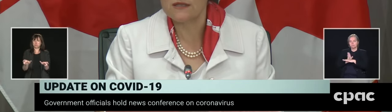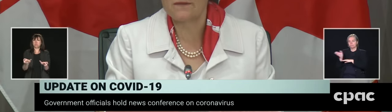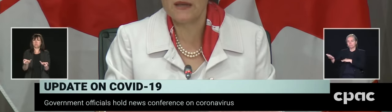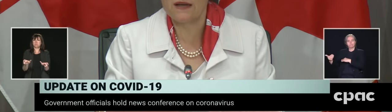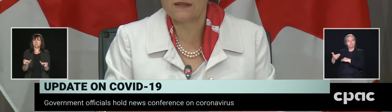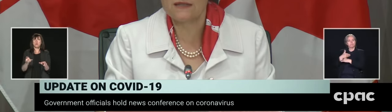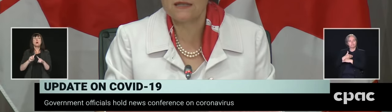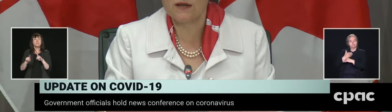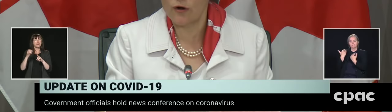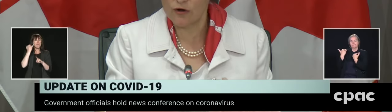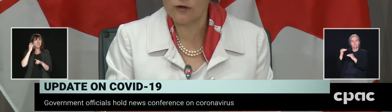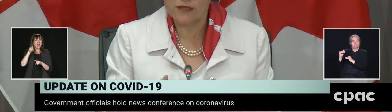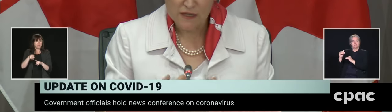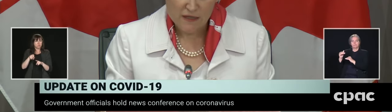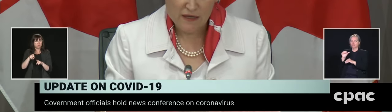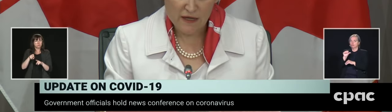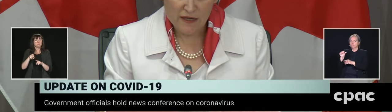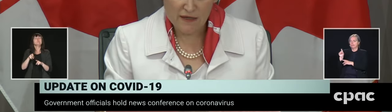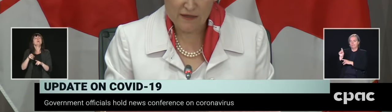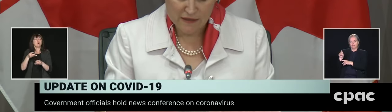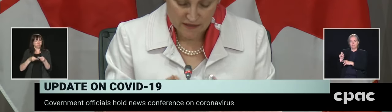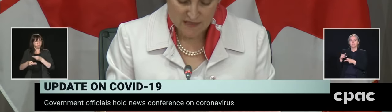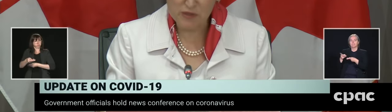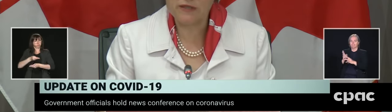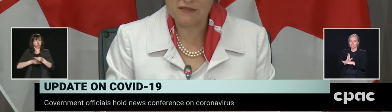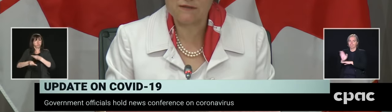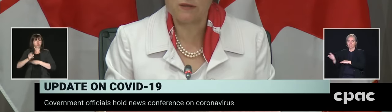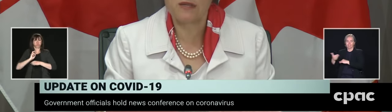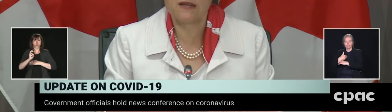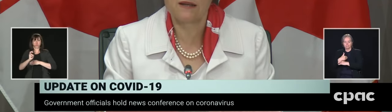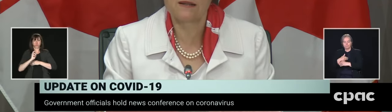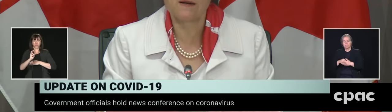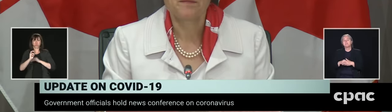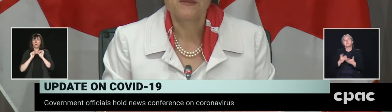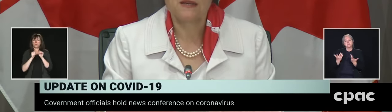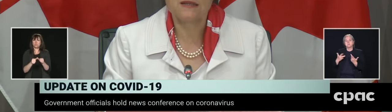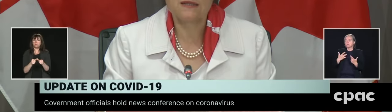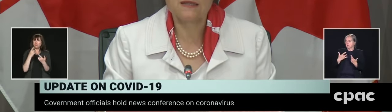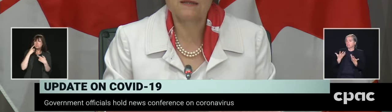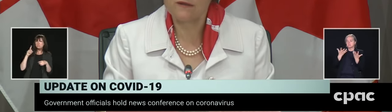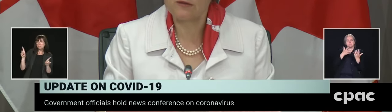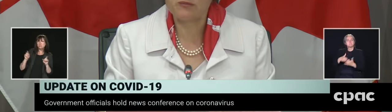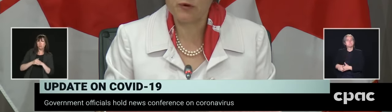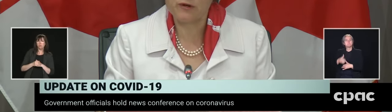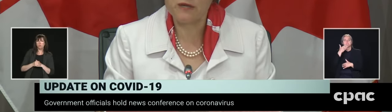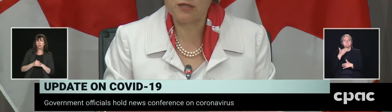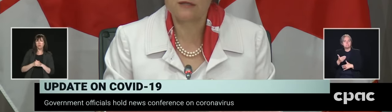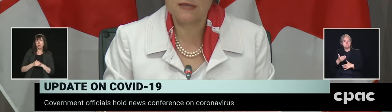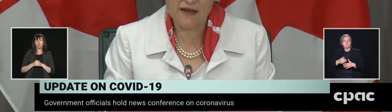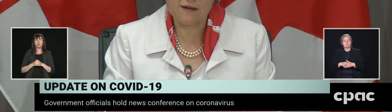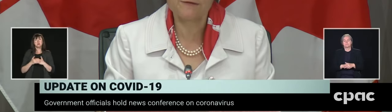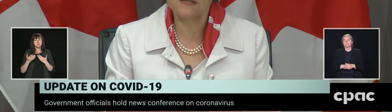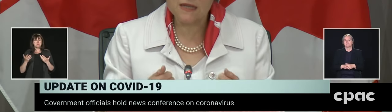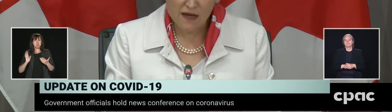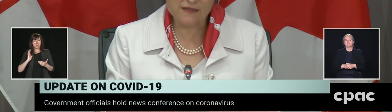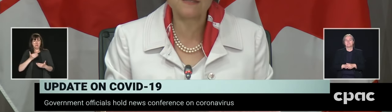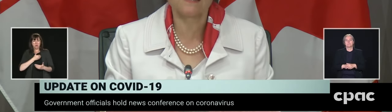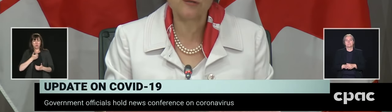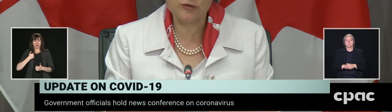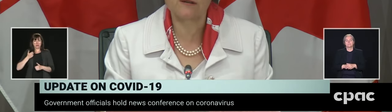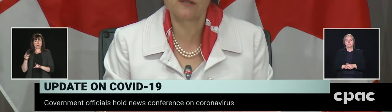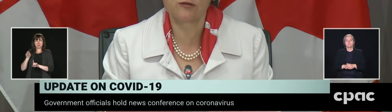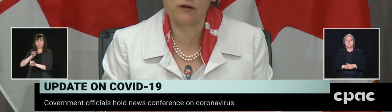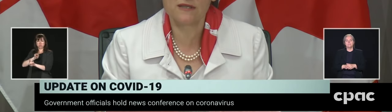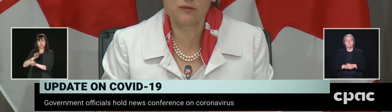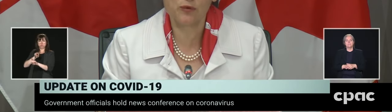really worked. And our experience of them in Canada is that those border measures have cut